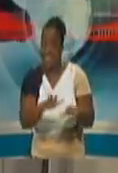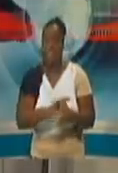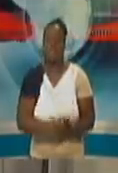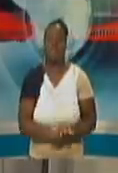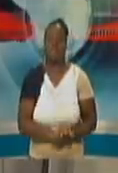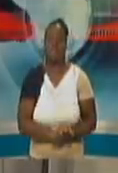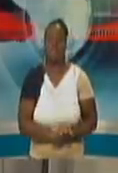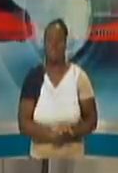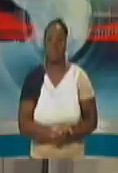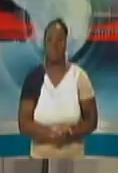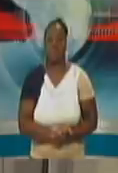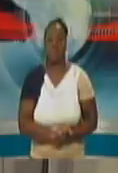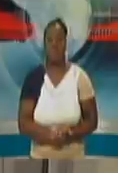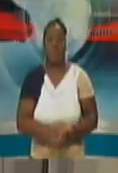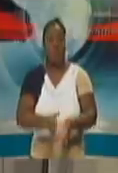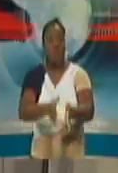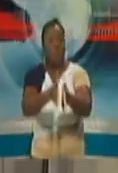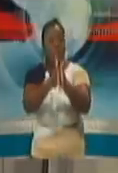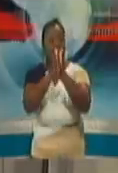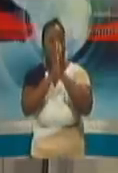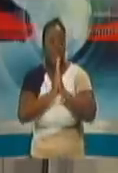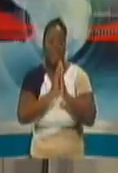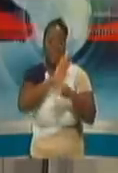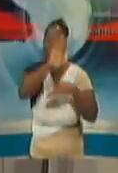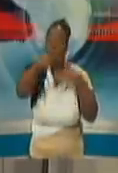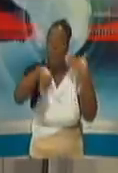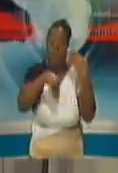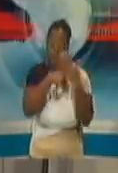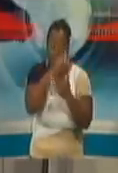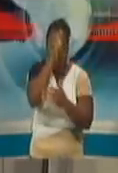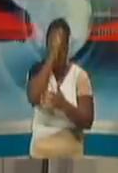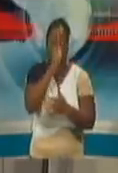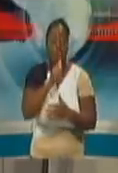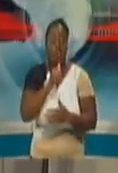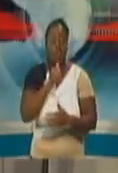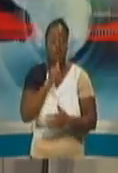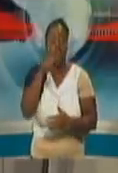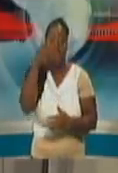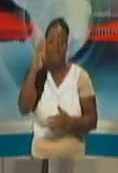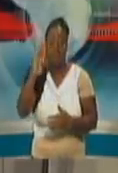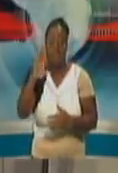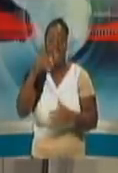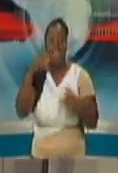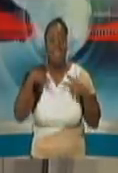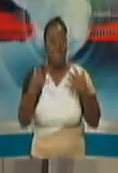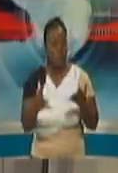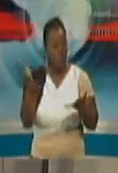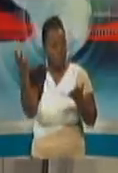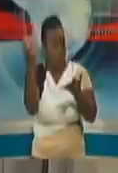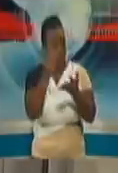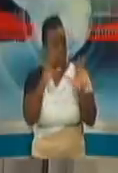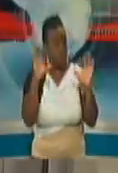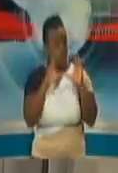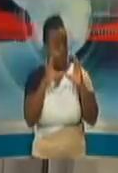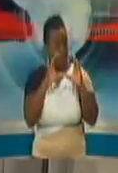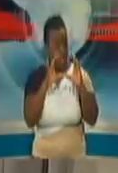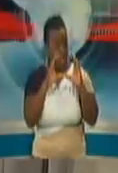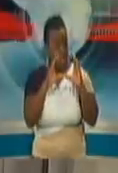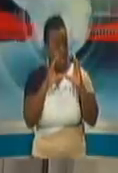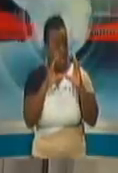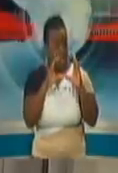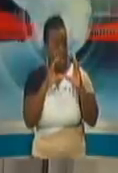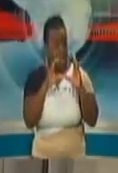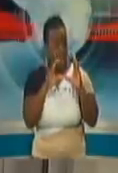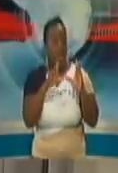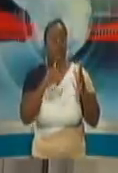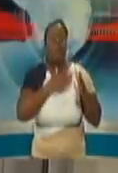We are just asking all private labs once you are certified to report your